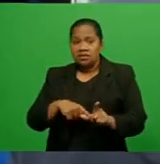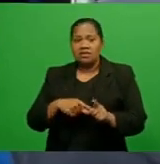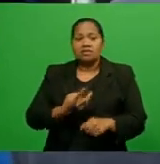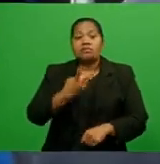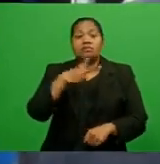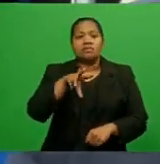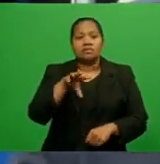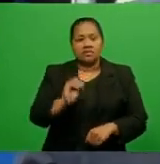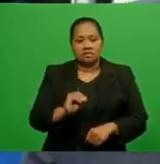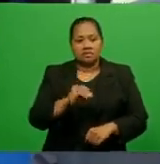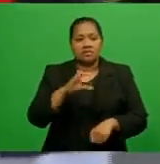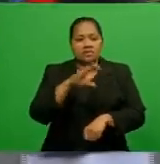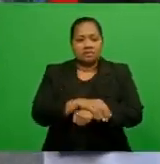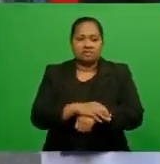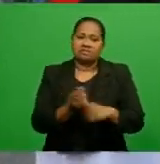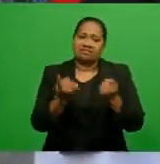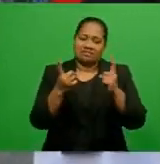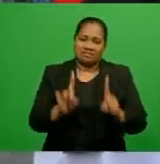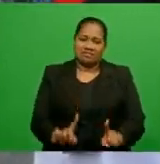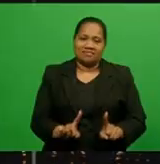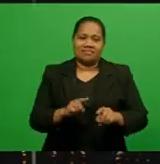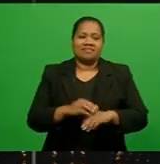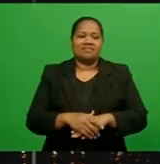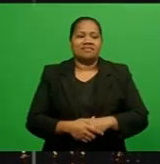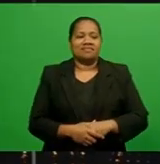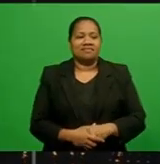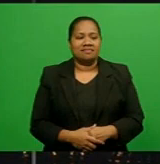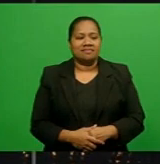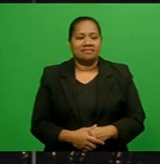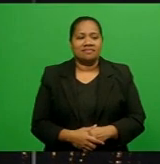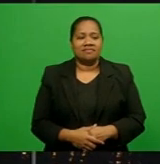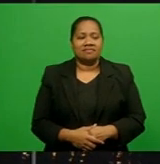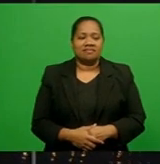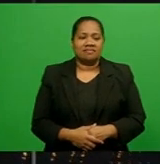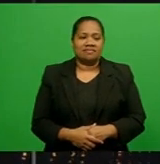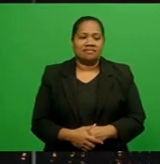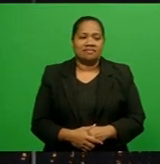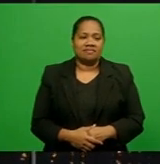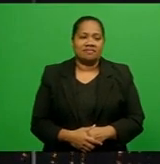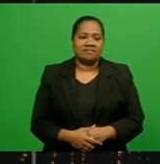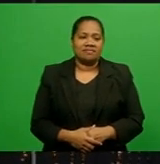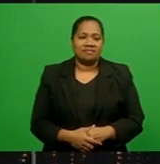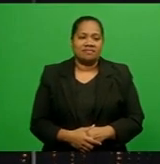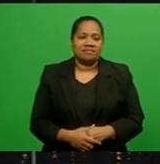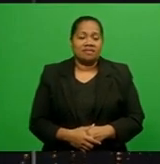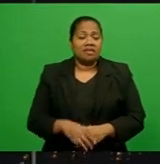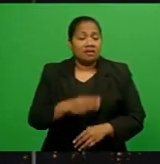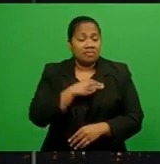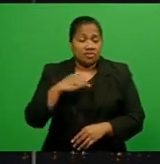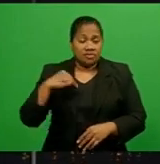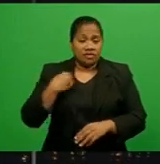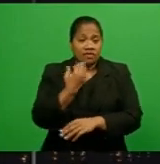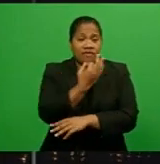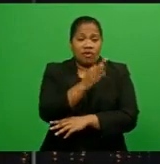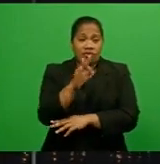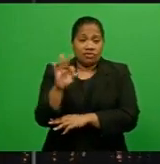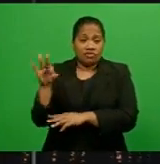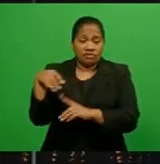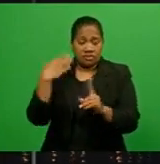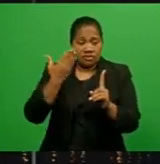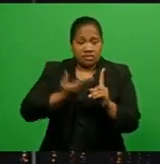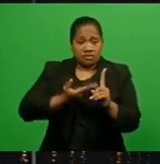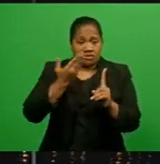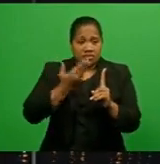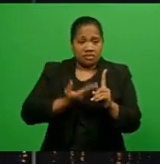Minister for Forestry, Osea Nangamu, has